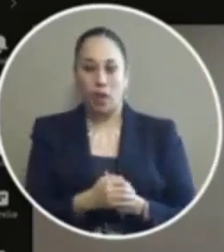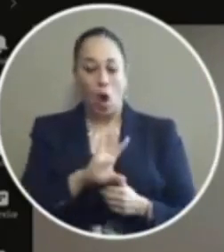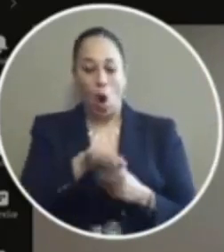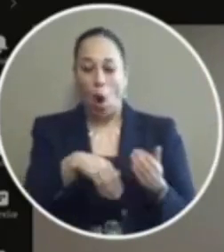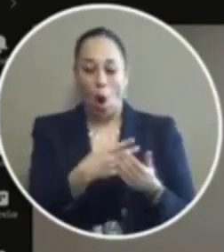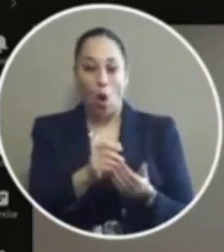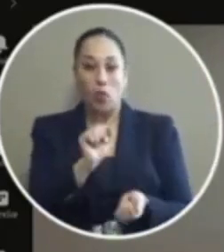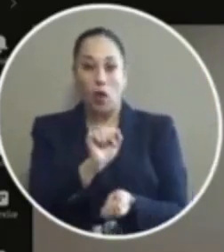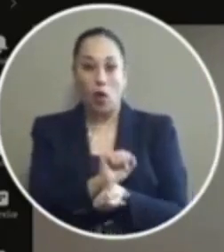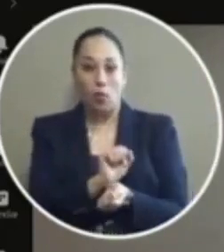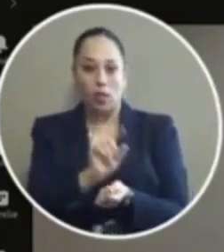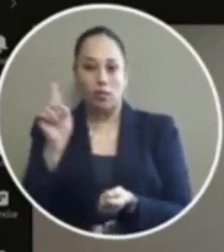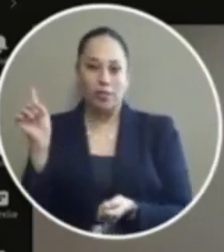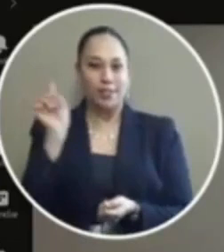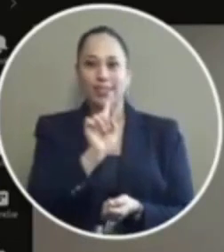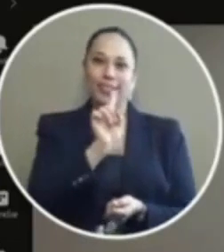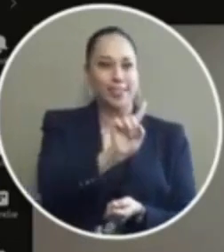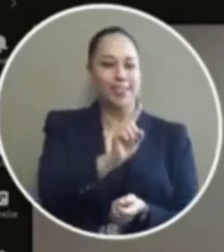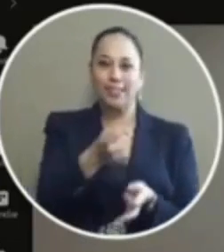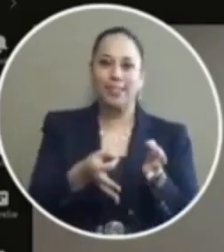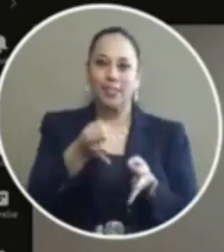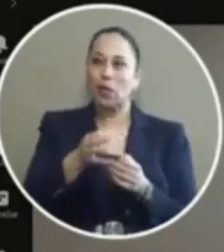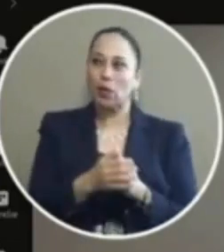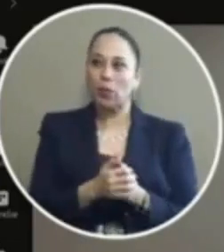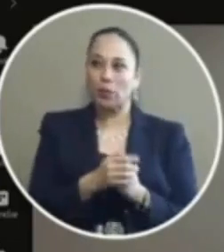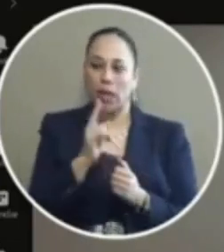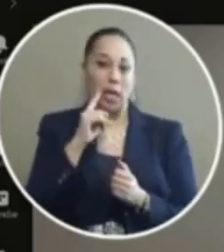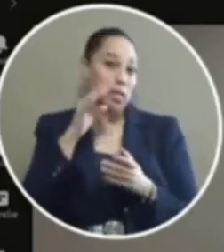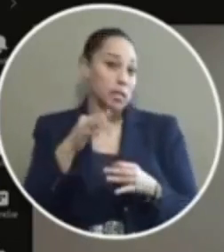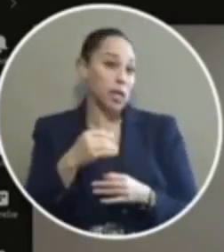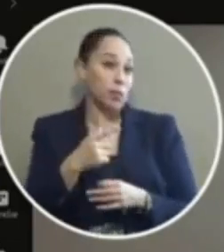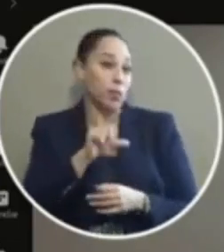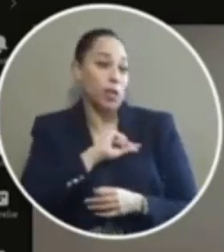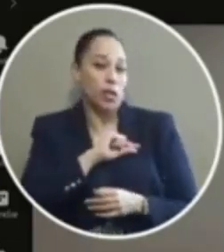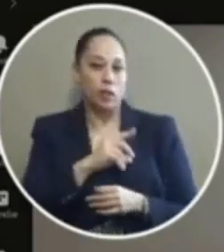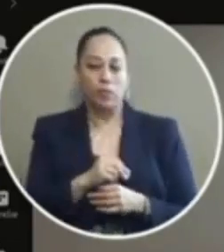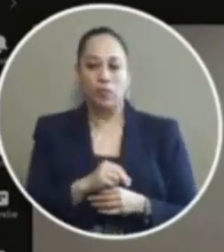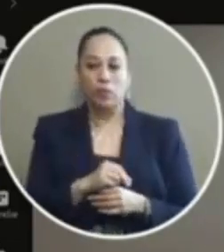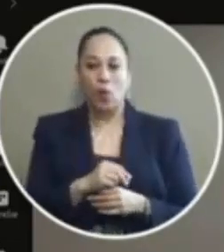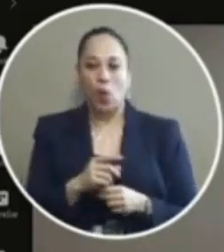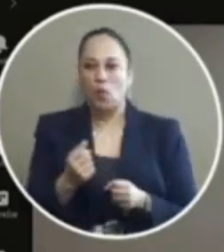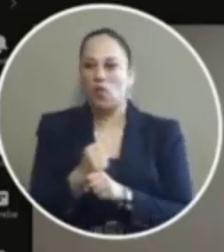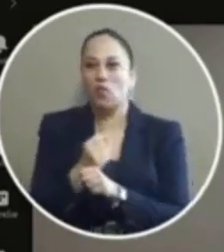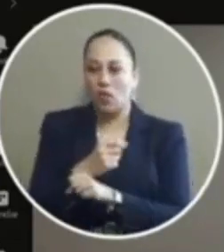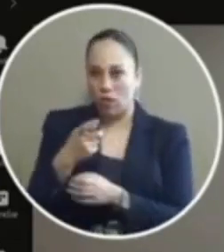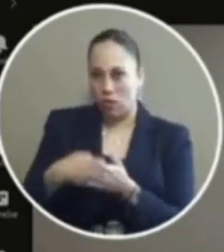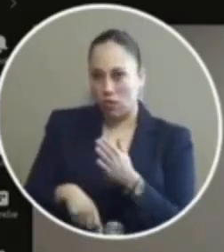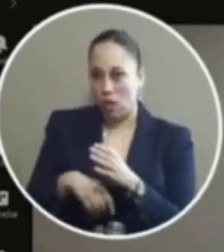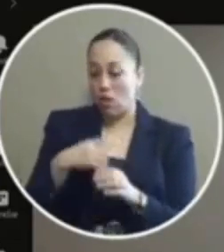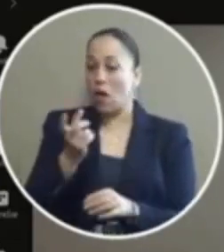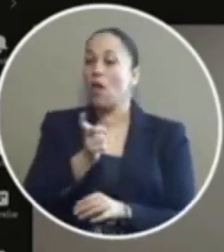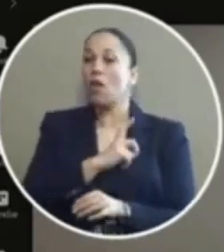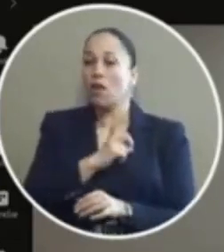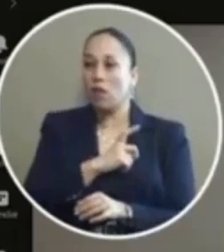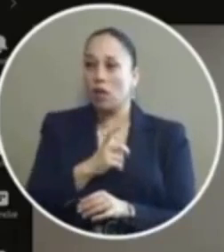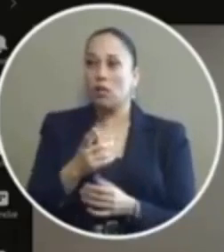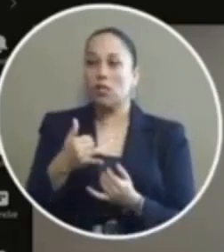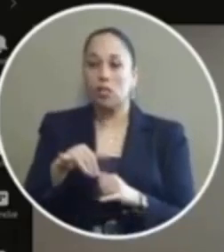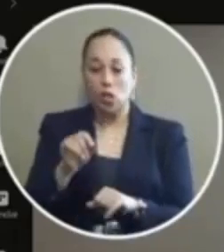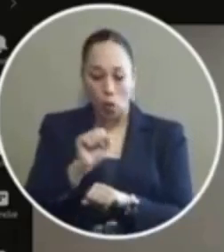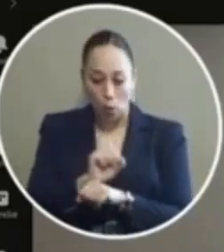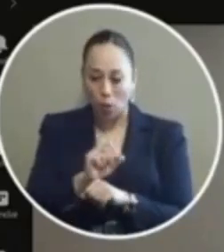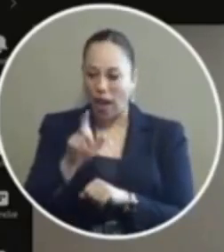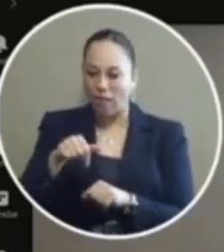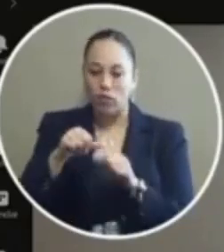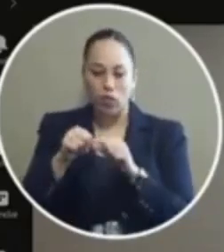arrestee has to do is appear in court and he has to decide if he's gonna plead guilty or fight the charge but the officers work still still